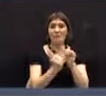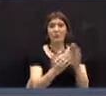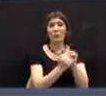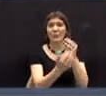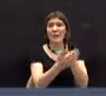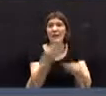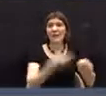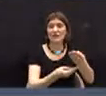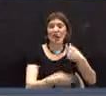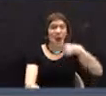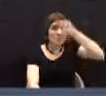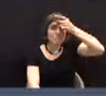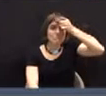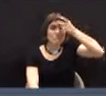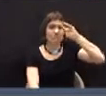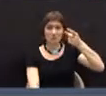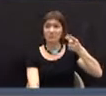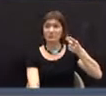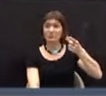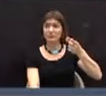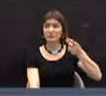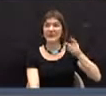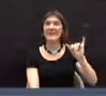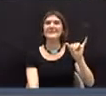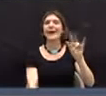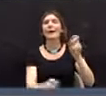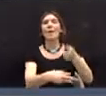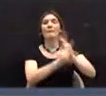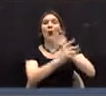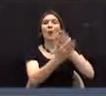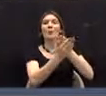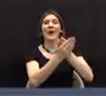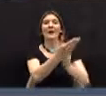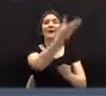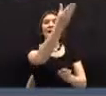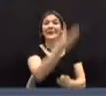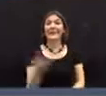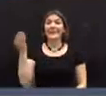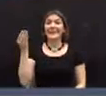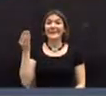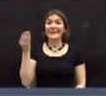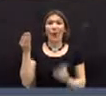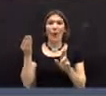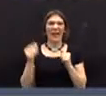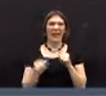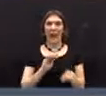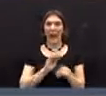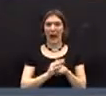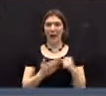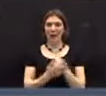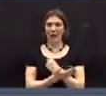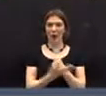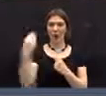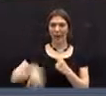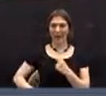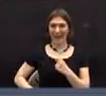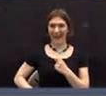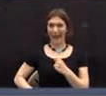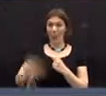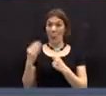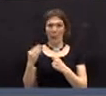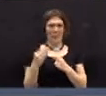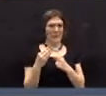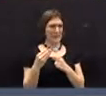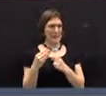and I understand that it would be like borrowing money to pay. It's like kiting your credit cards. You get one credit card to pay another